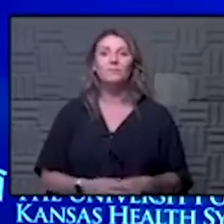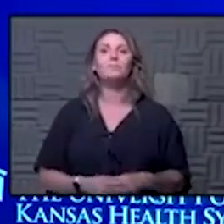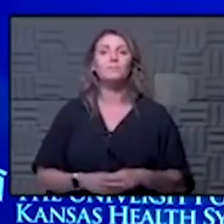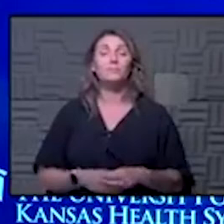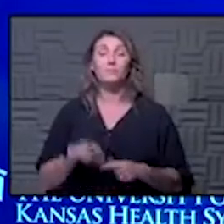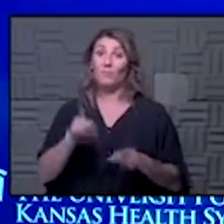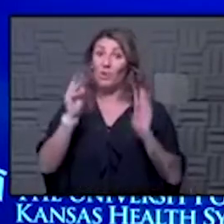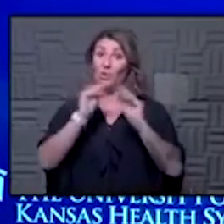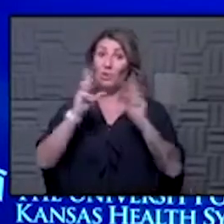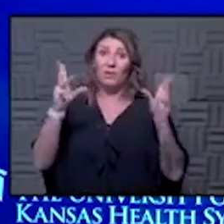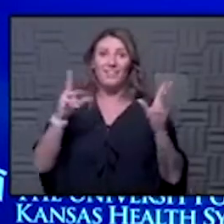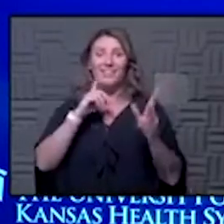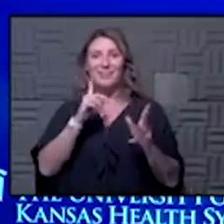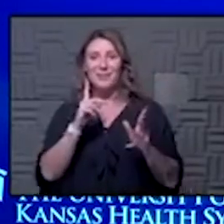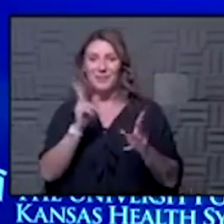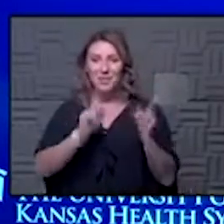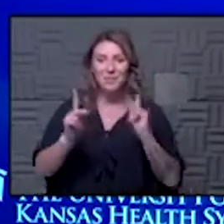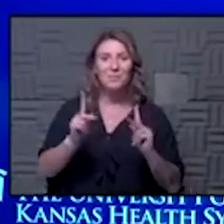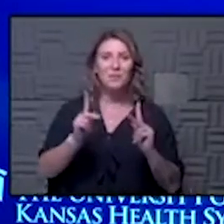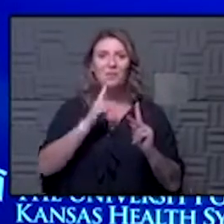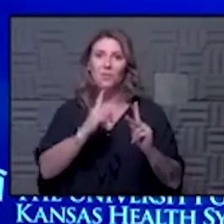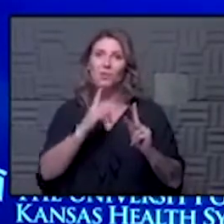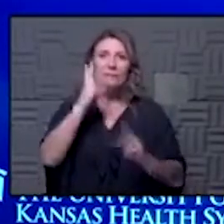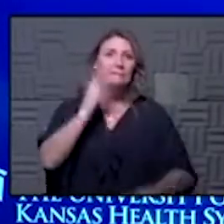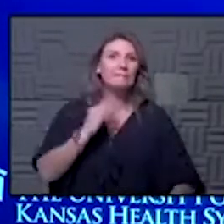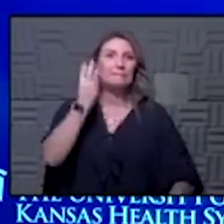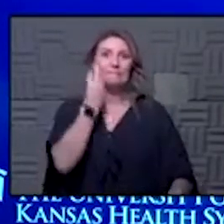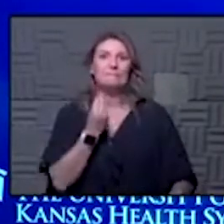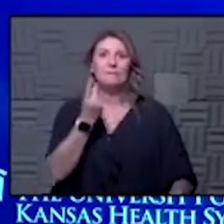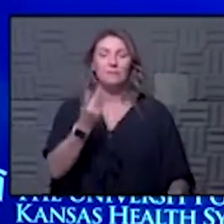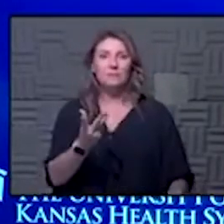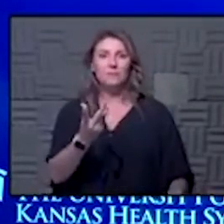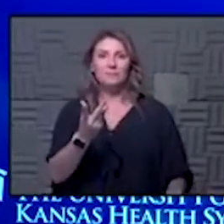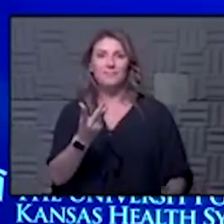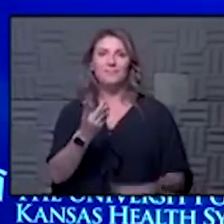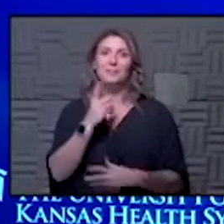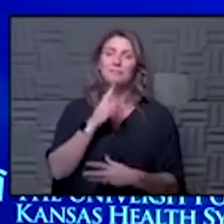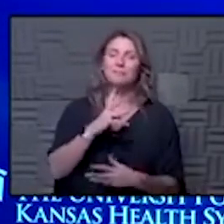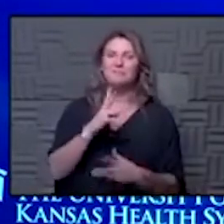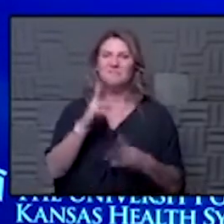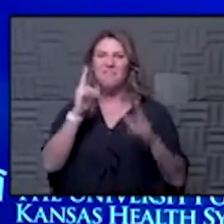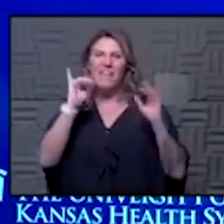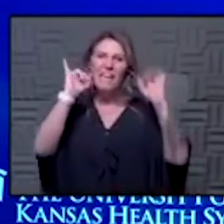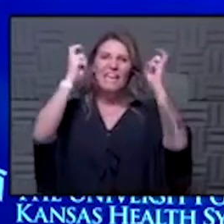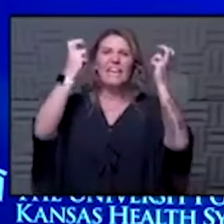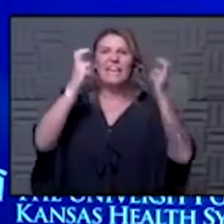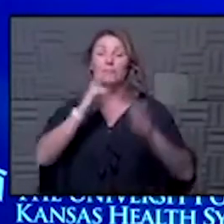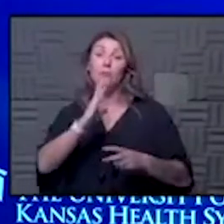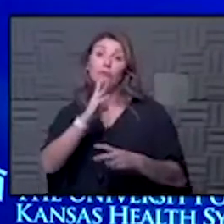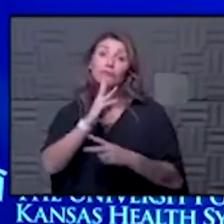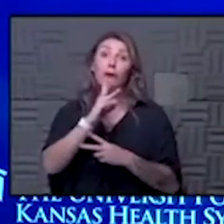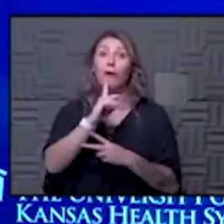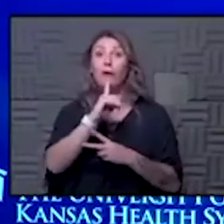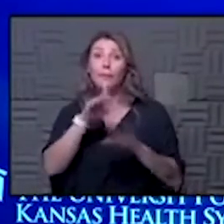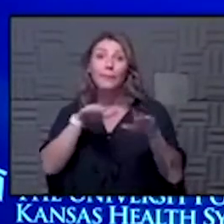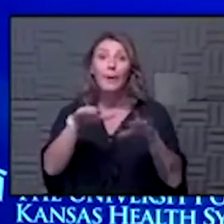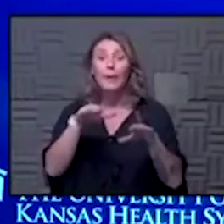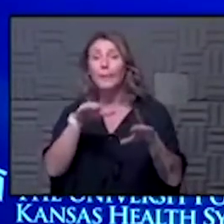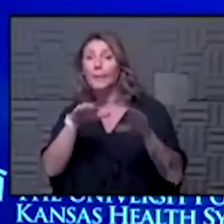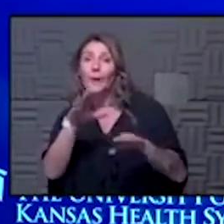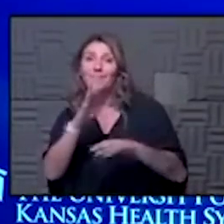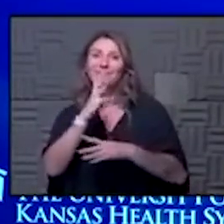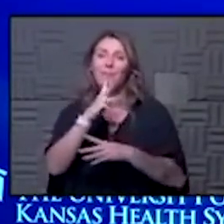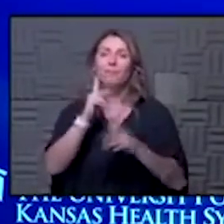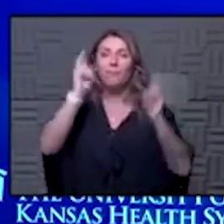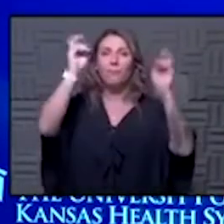you clearly are someone those folks who walk the walk and talk the talk because talk the talk and walk the walk I had that reversed but I think but I do think that's so